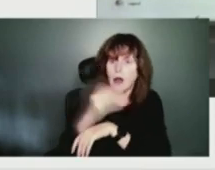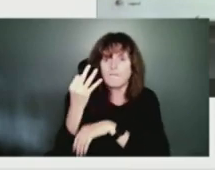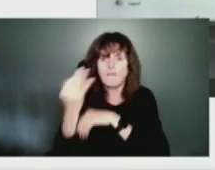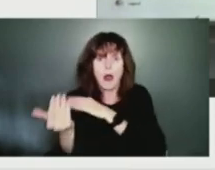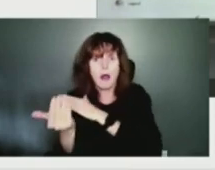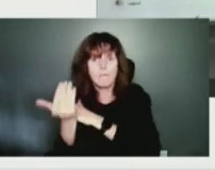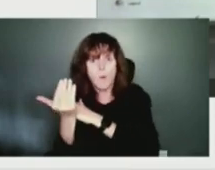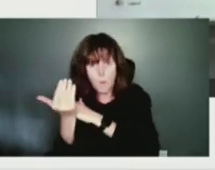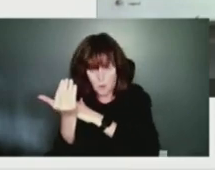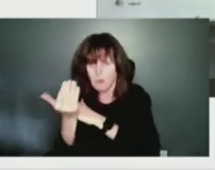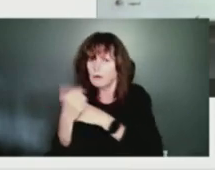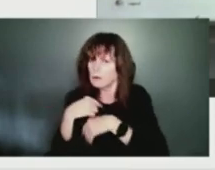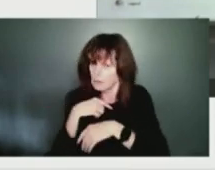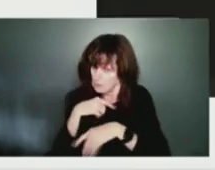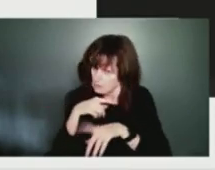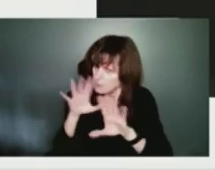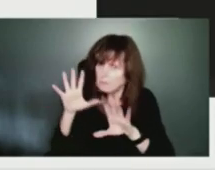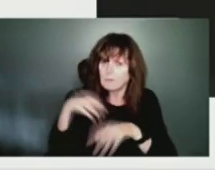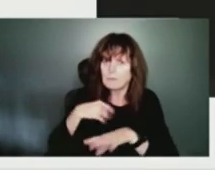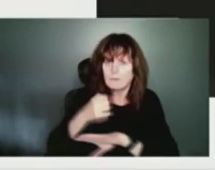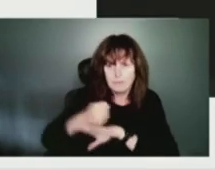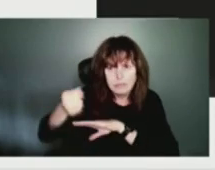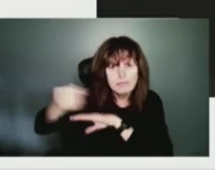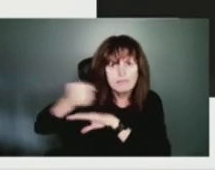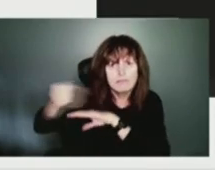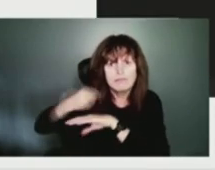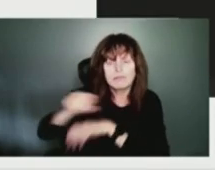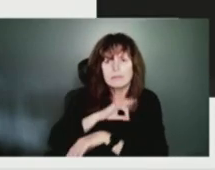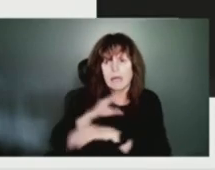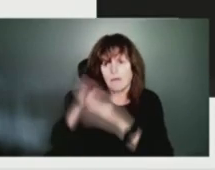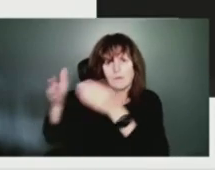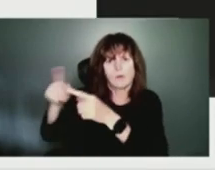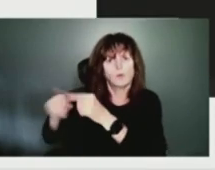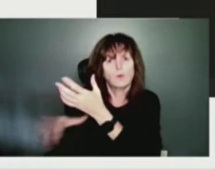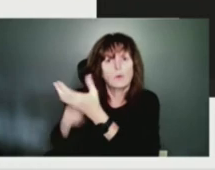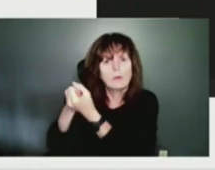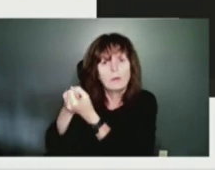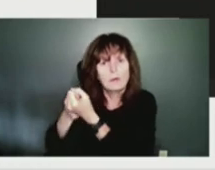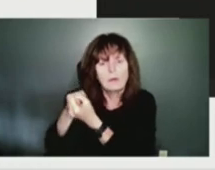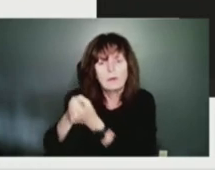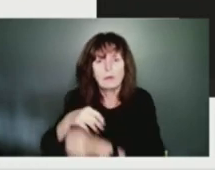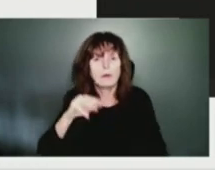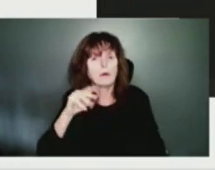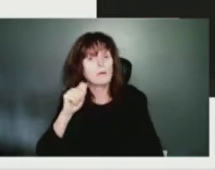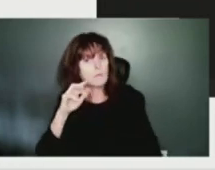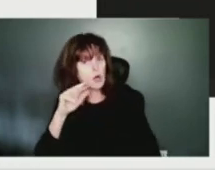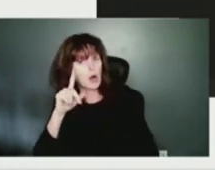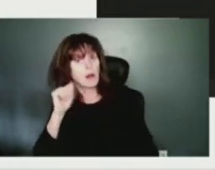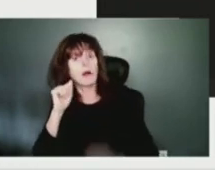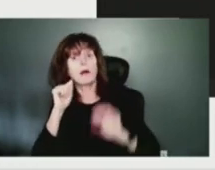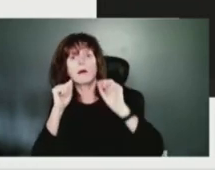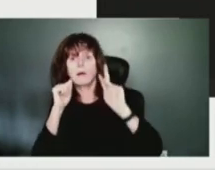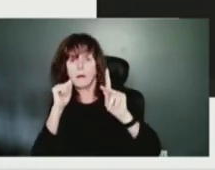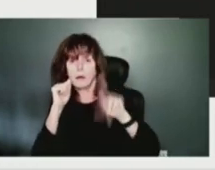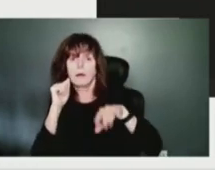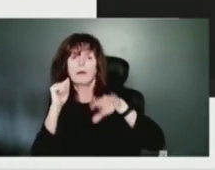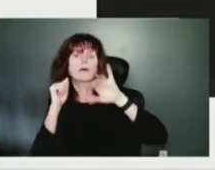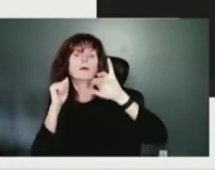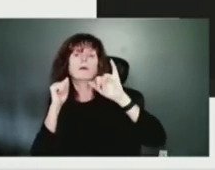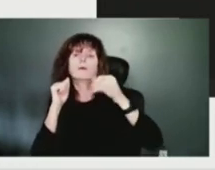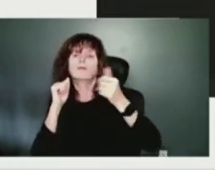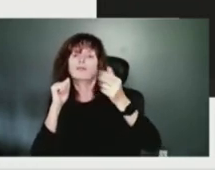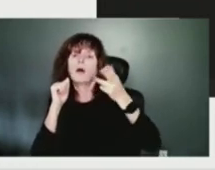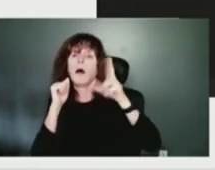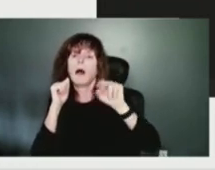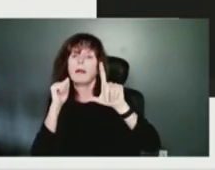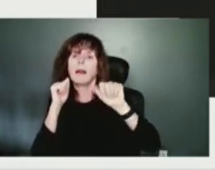Okay, and the next question is from Jean Laroche with CBC. I'll direct this, Jason, to you, but if somebody else feels they can contribute something to it,